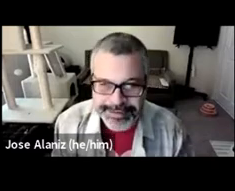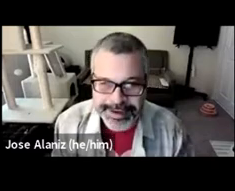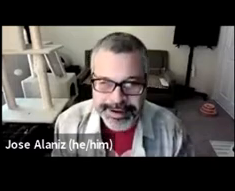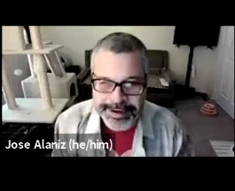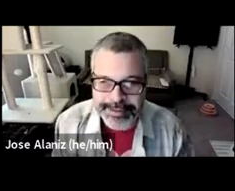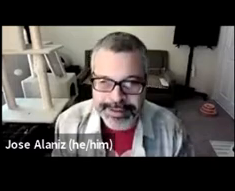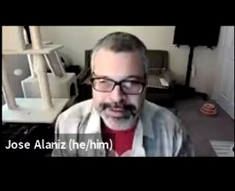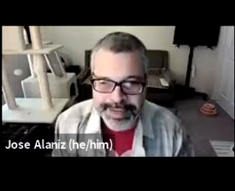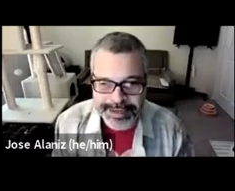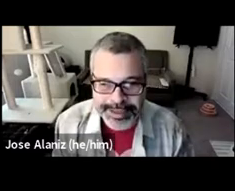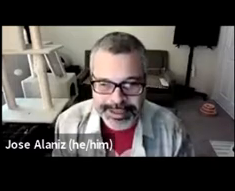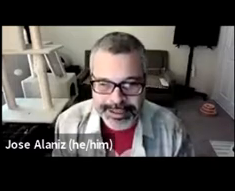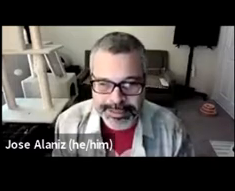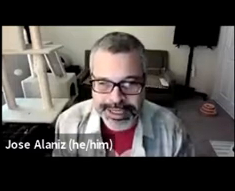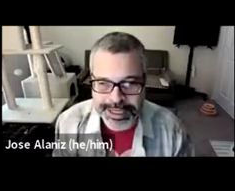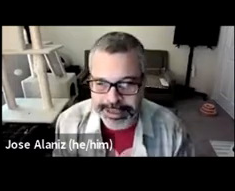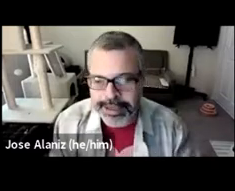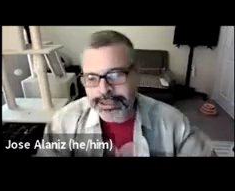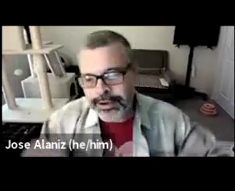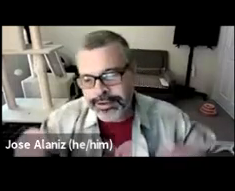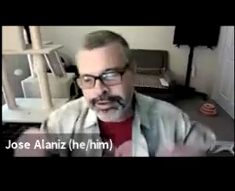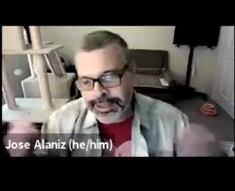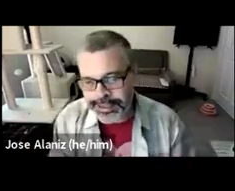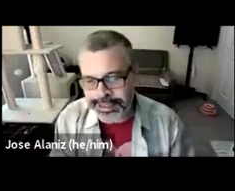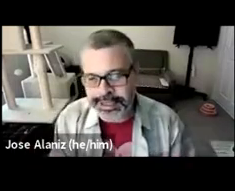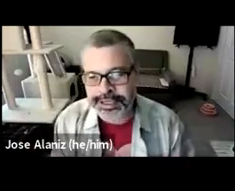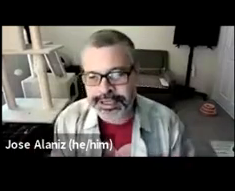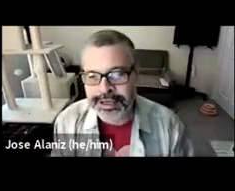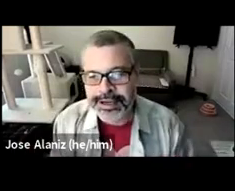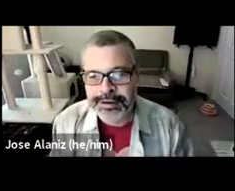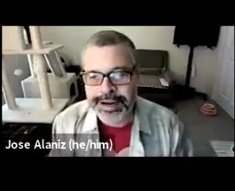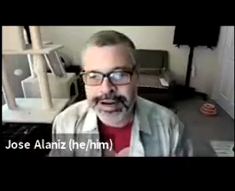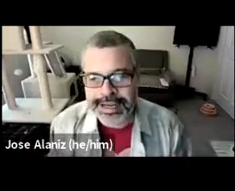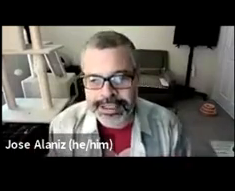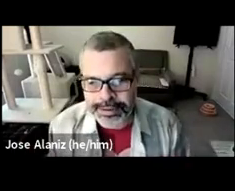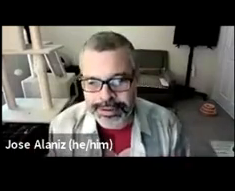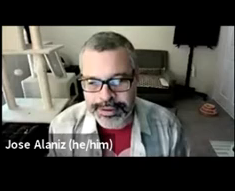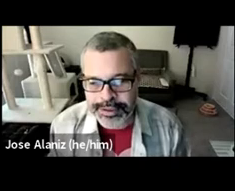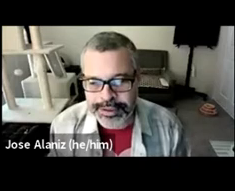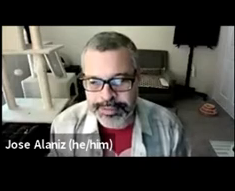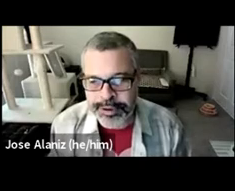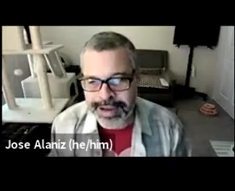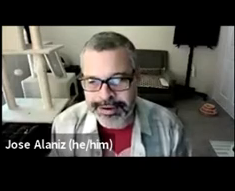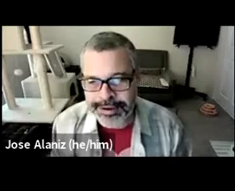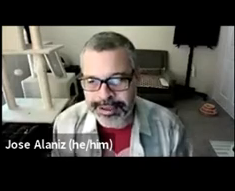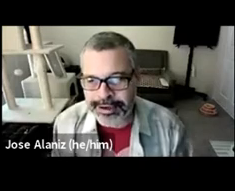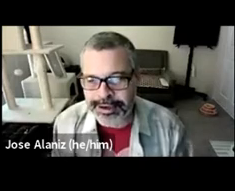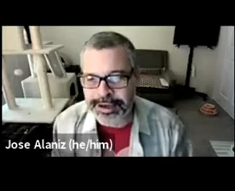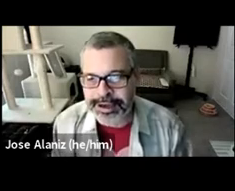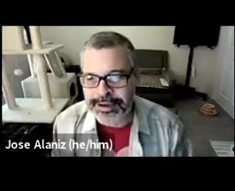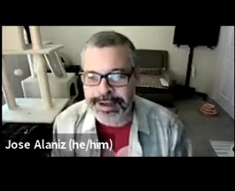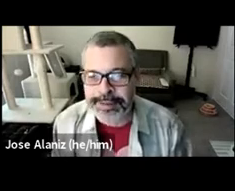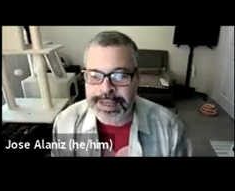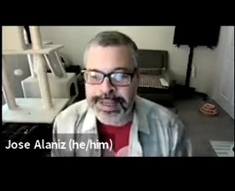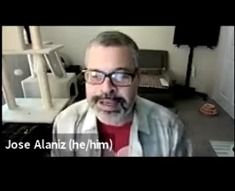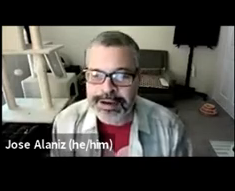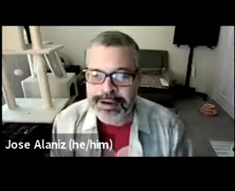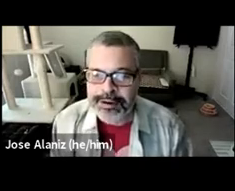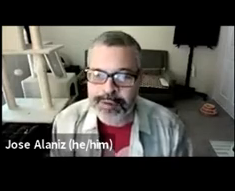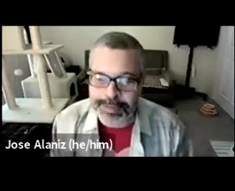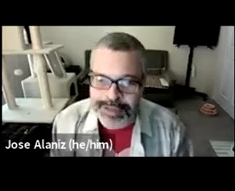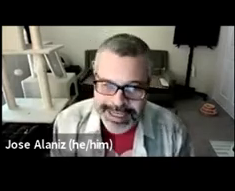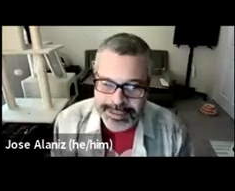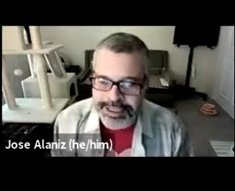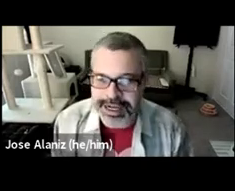uh, kind of, uh, demeanor that she is presented with. So the association, right, as Joseph, Joseph pointed out earlier of, uh,